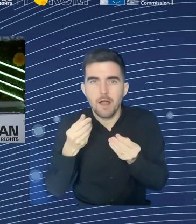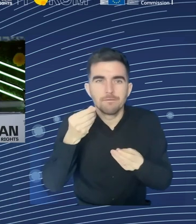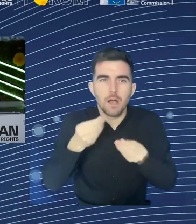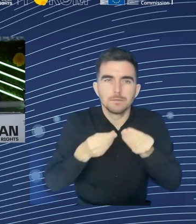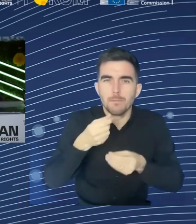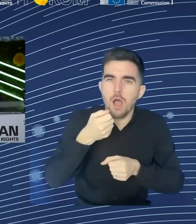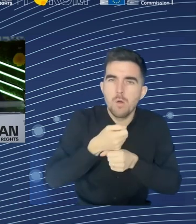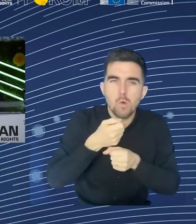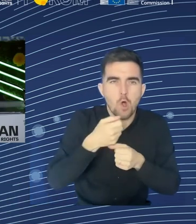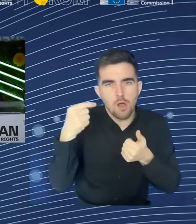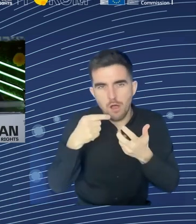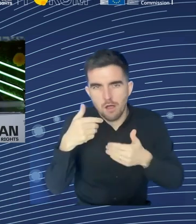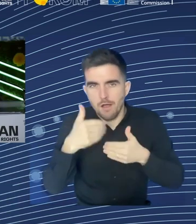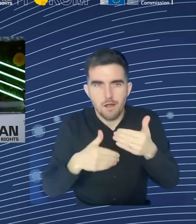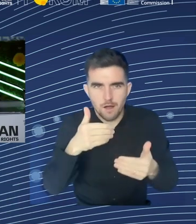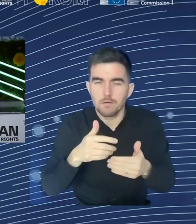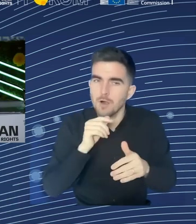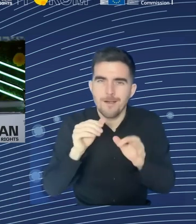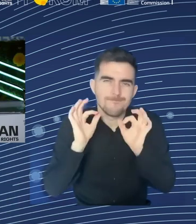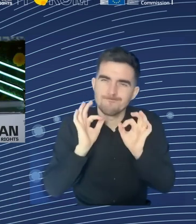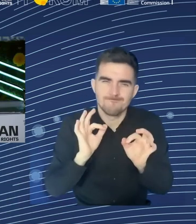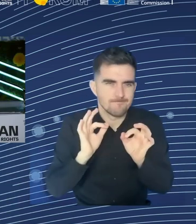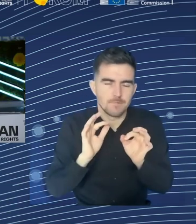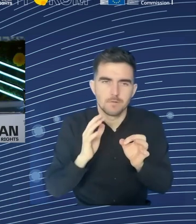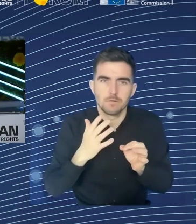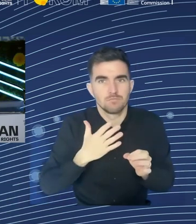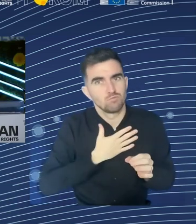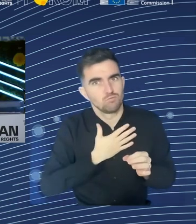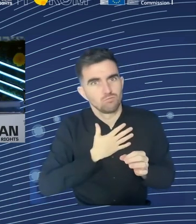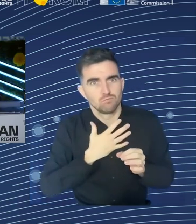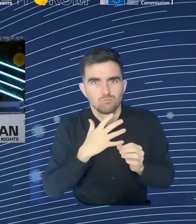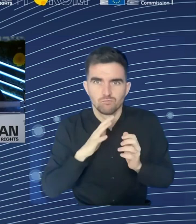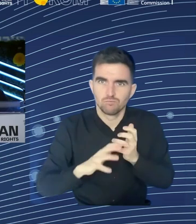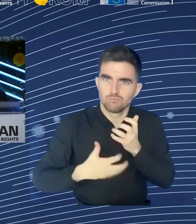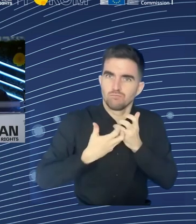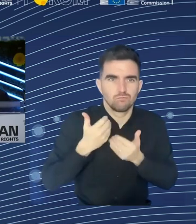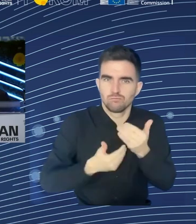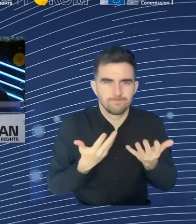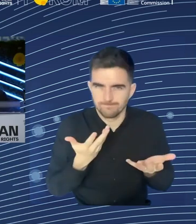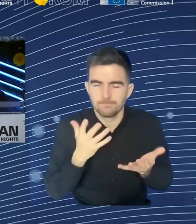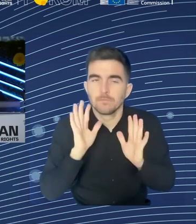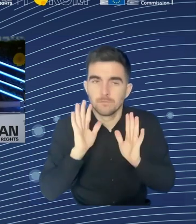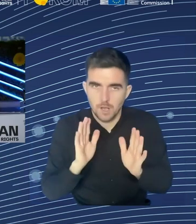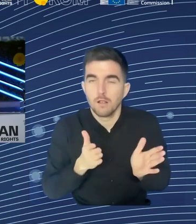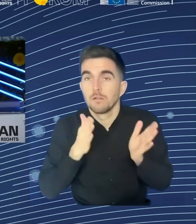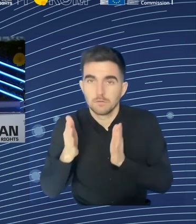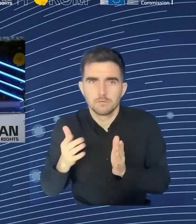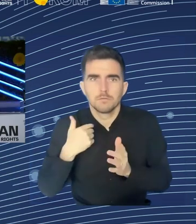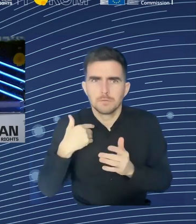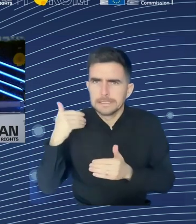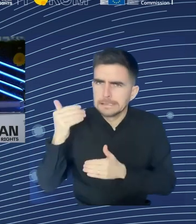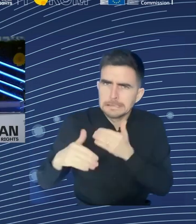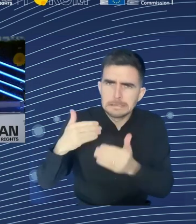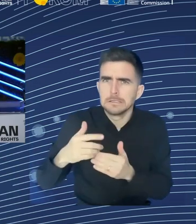key questions is that workers, and the Commissioner Schmidt yesterday mentioned that also workers that have to work